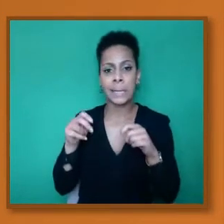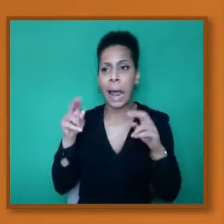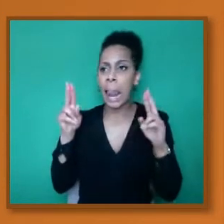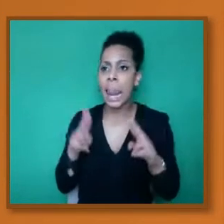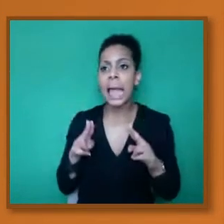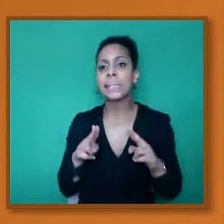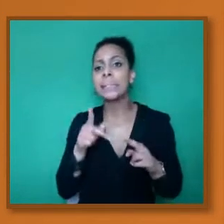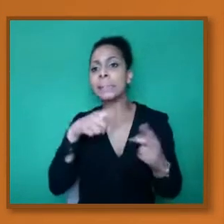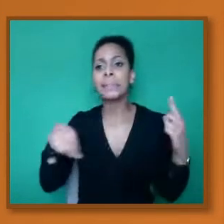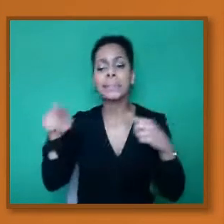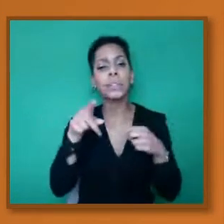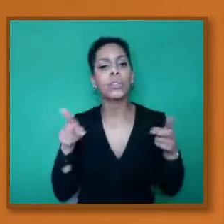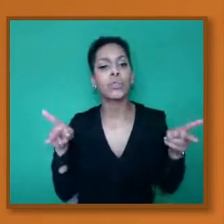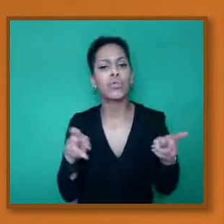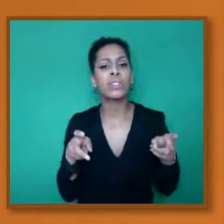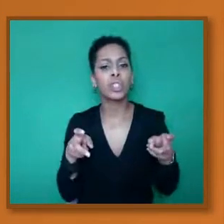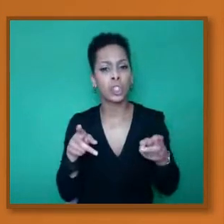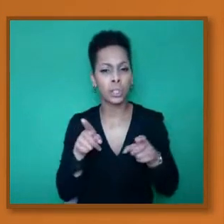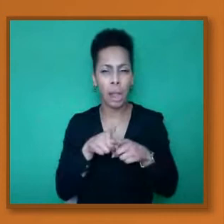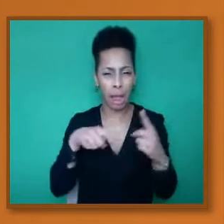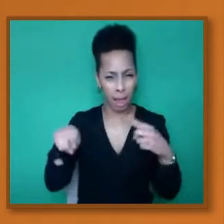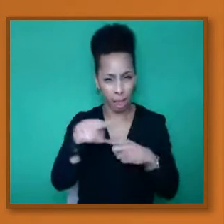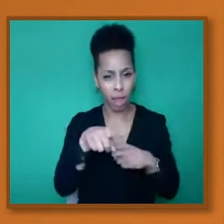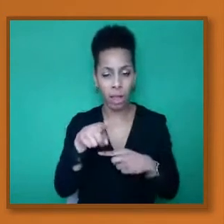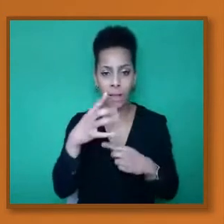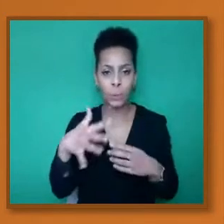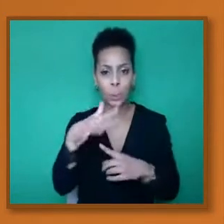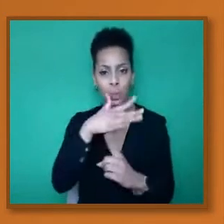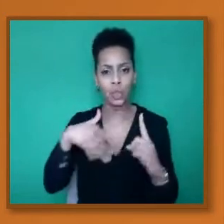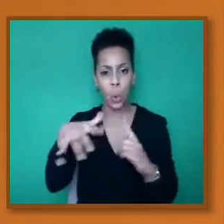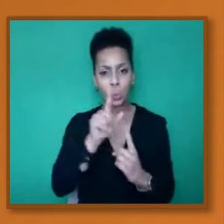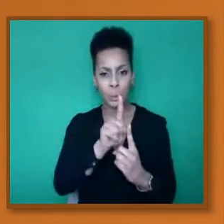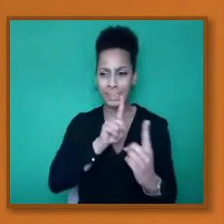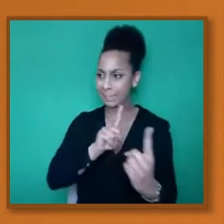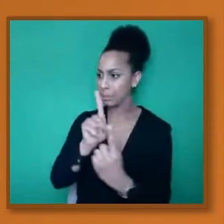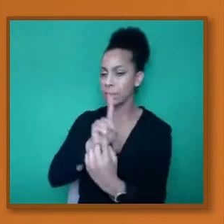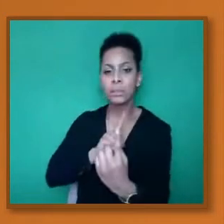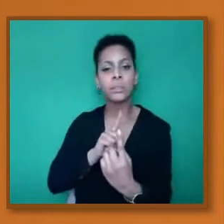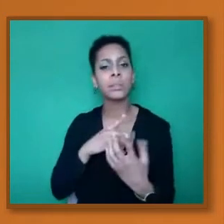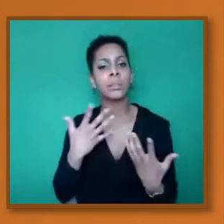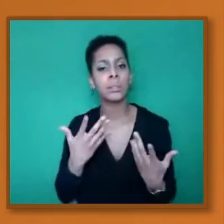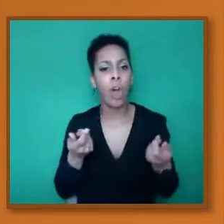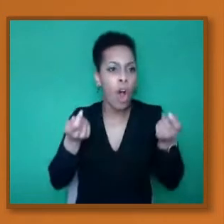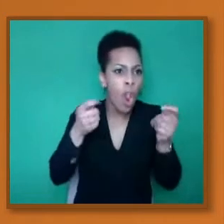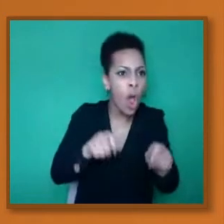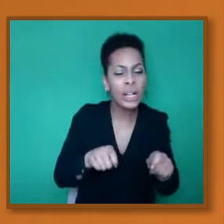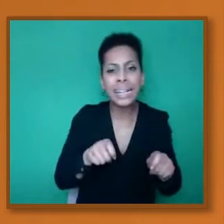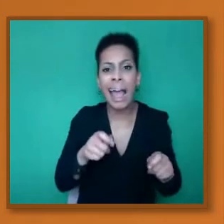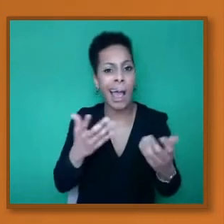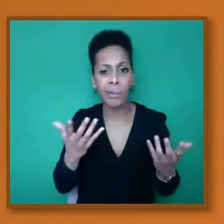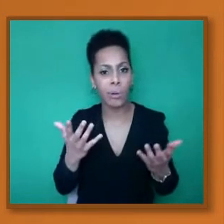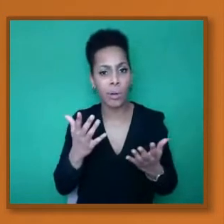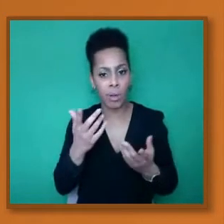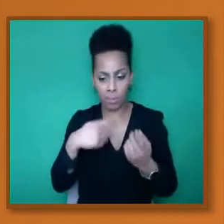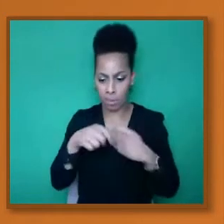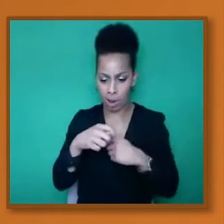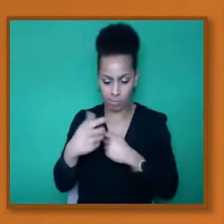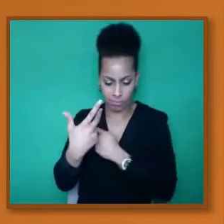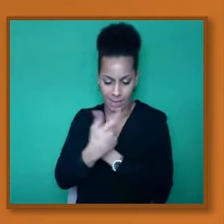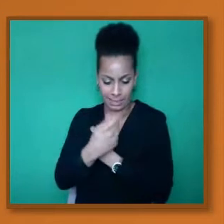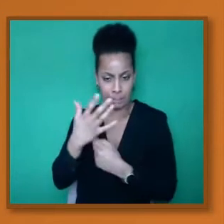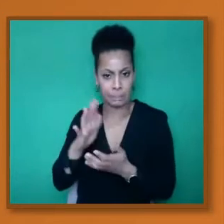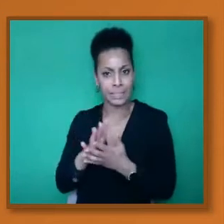social distancing measures which are currently in place. Of course, effectively, the lockdown and the social